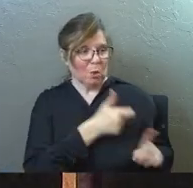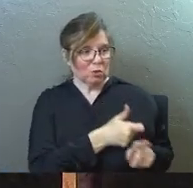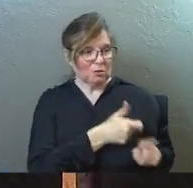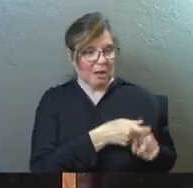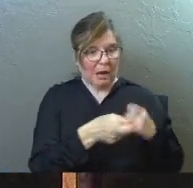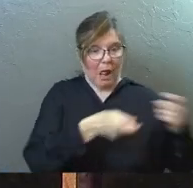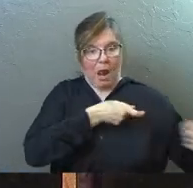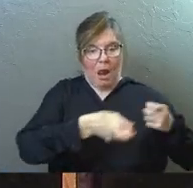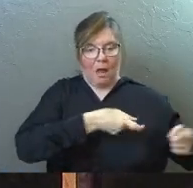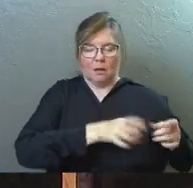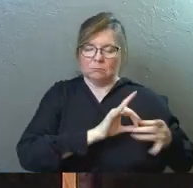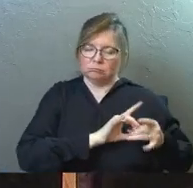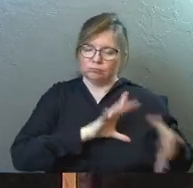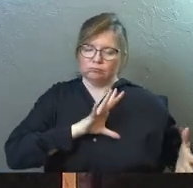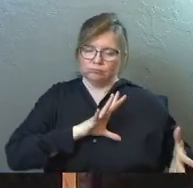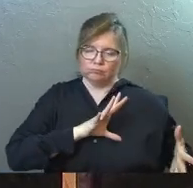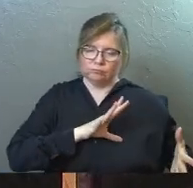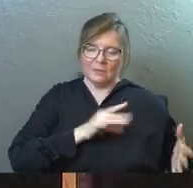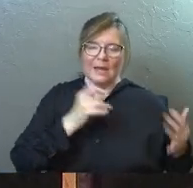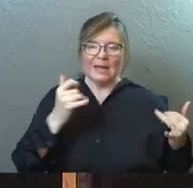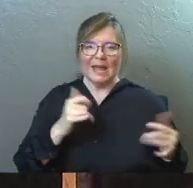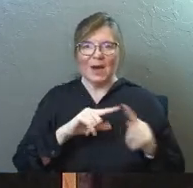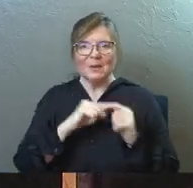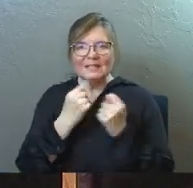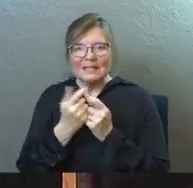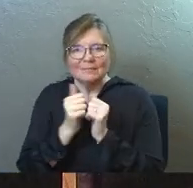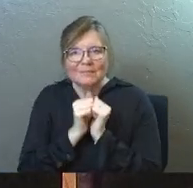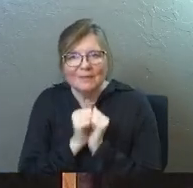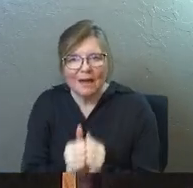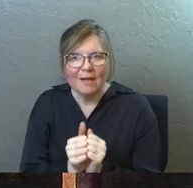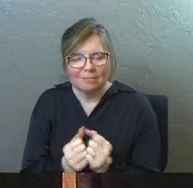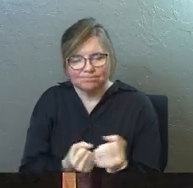self-reliance. Okay, now we're going to tackle this thing as a team.